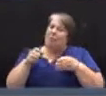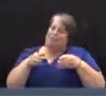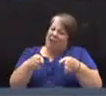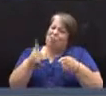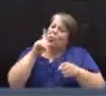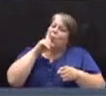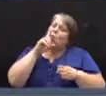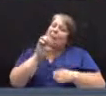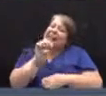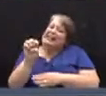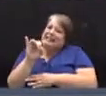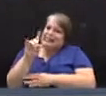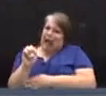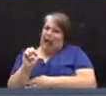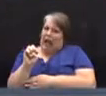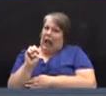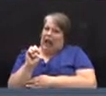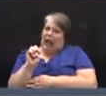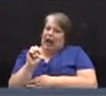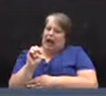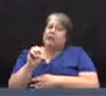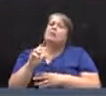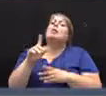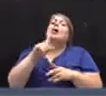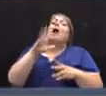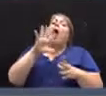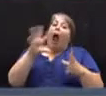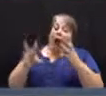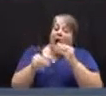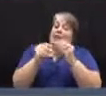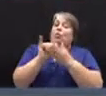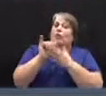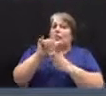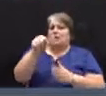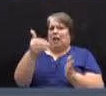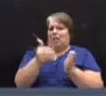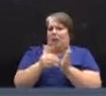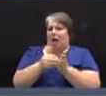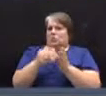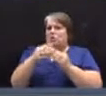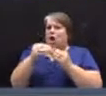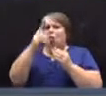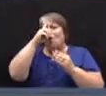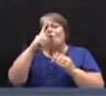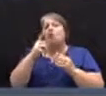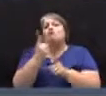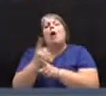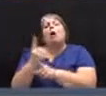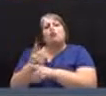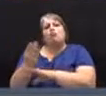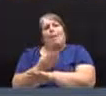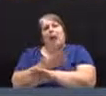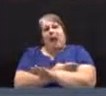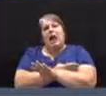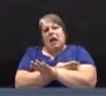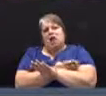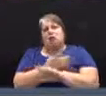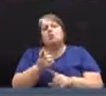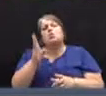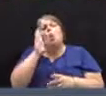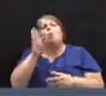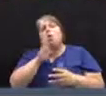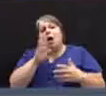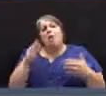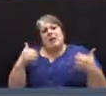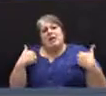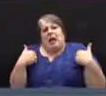grant. And in addition to that, there's $10,000 in the regular budget for repairs. So there will be some work